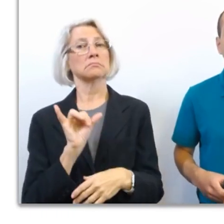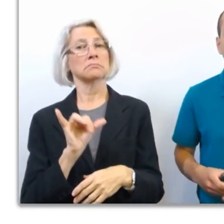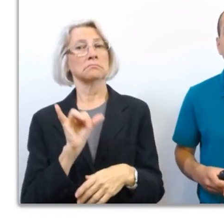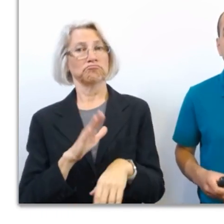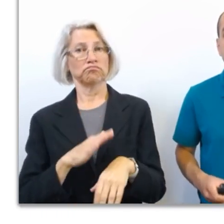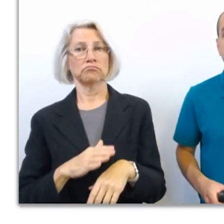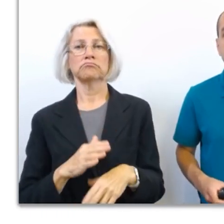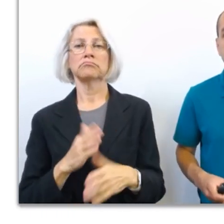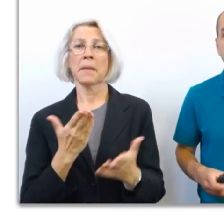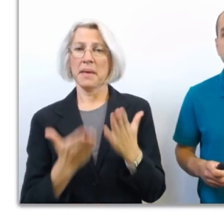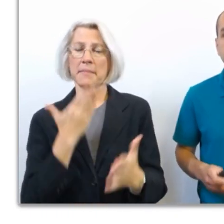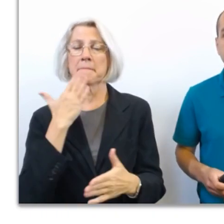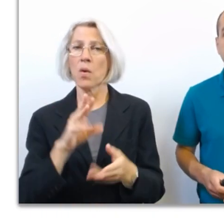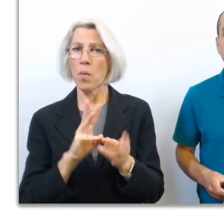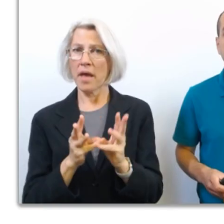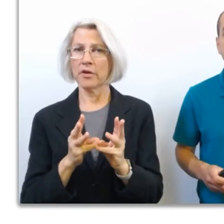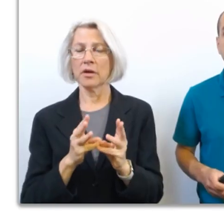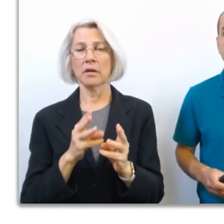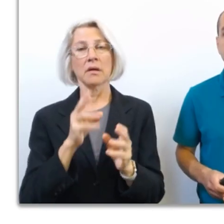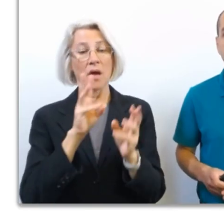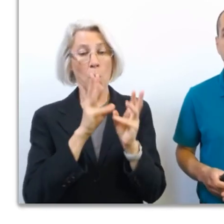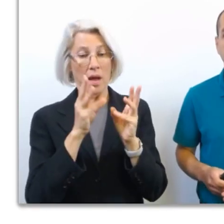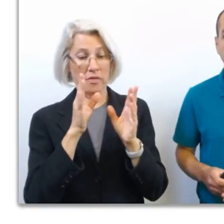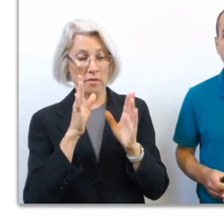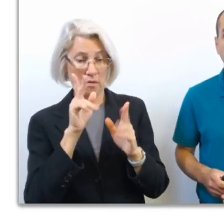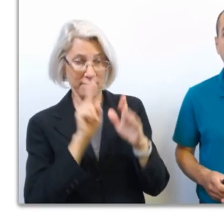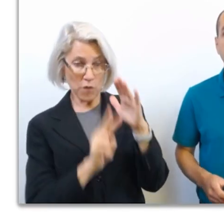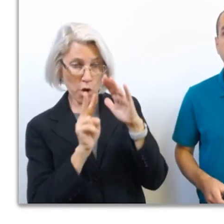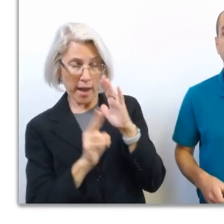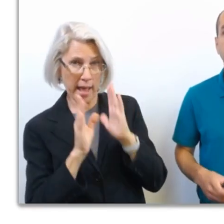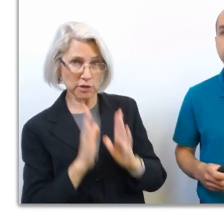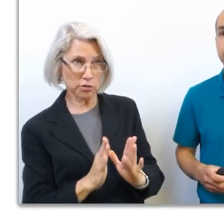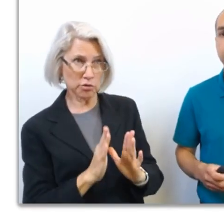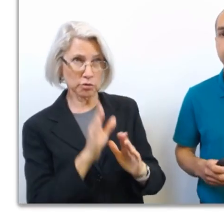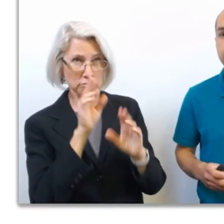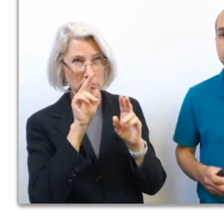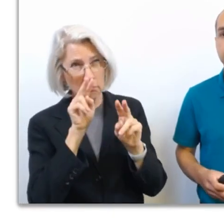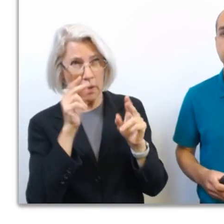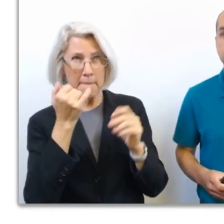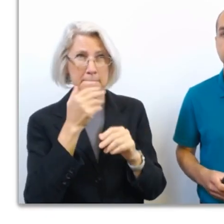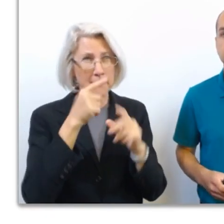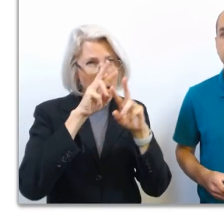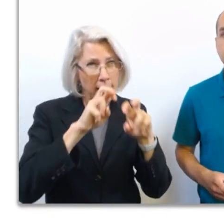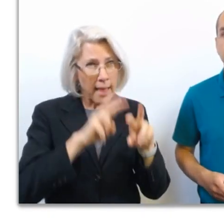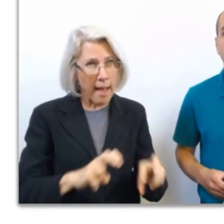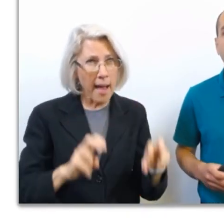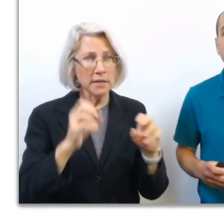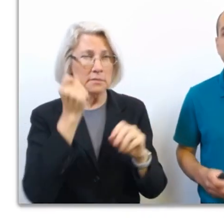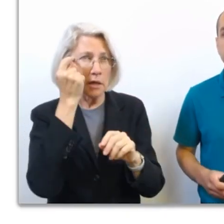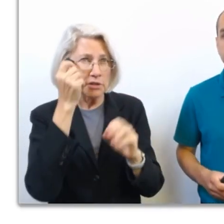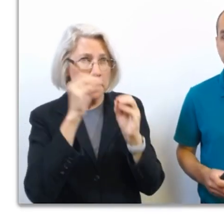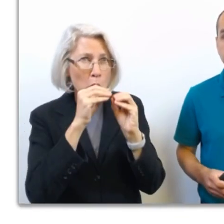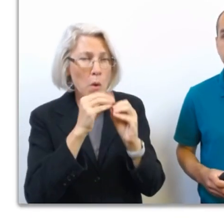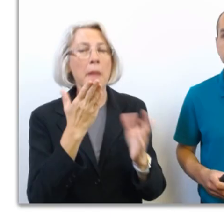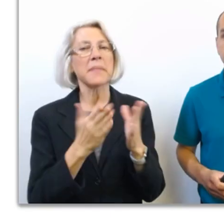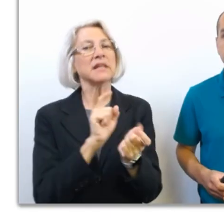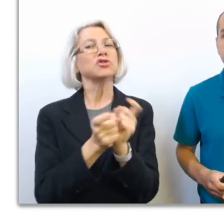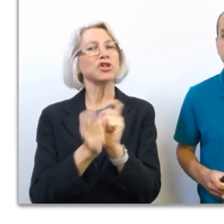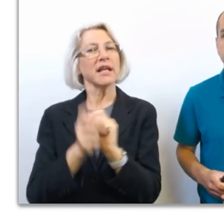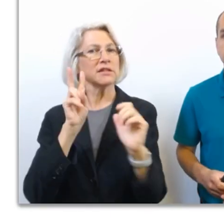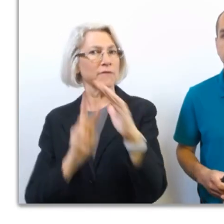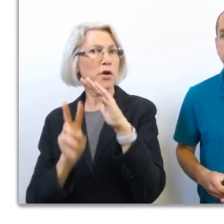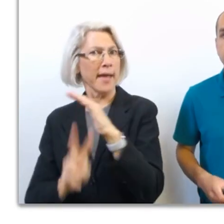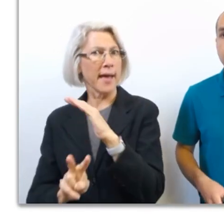As forecasters get a better idea of how the storm system could evolve, the forecast may change. So always check for updates.